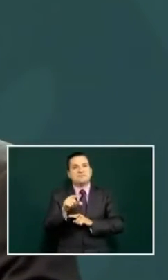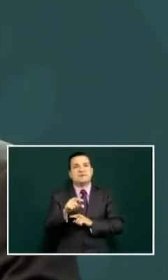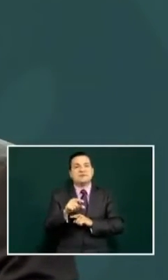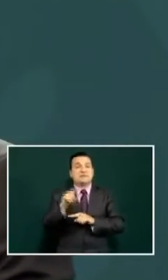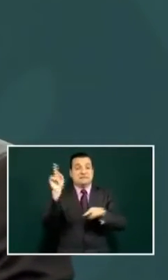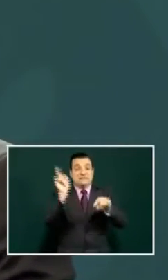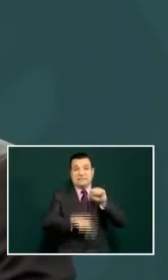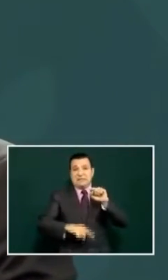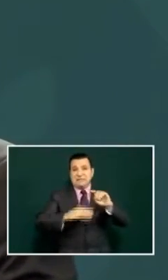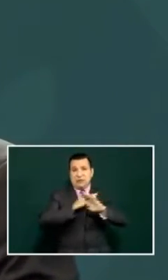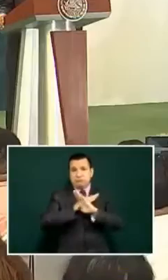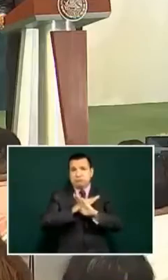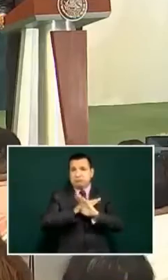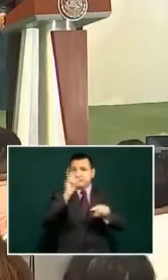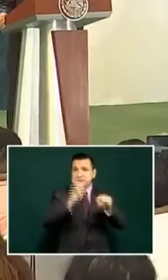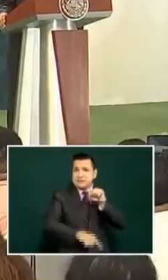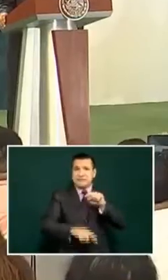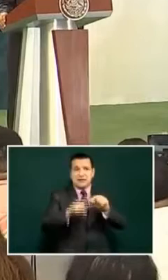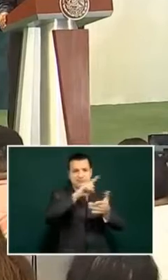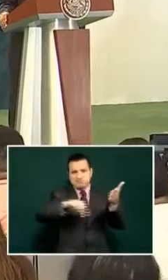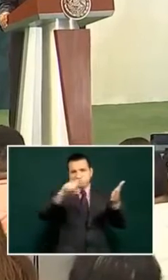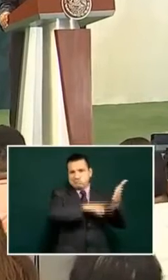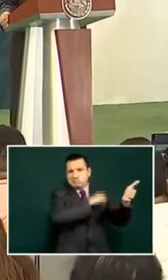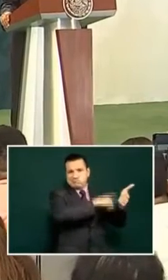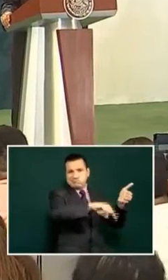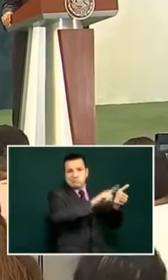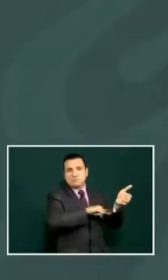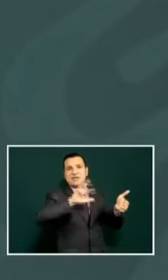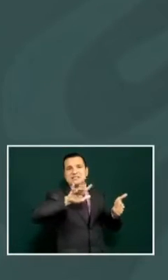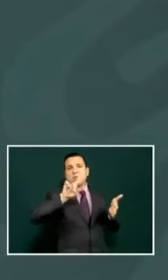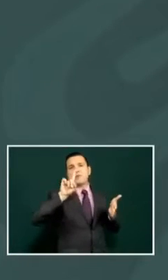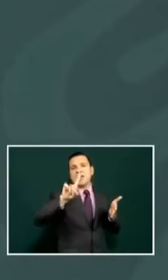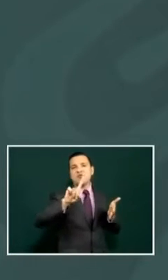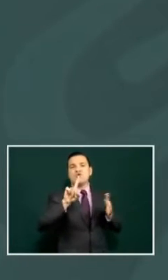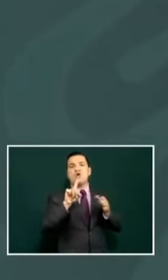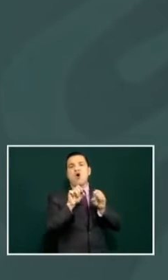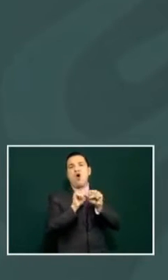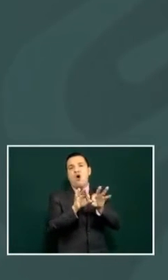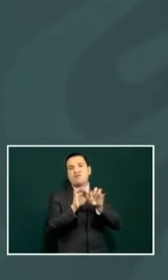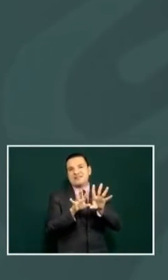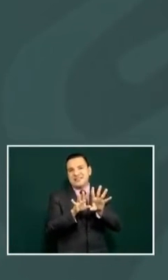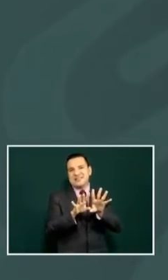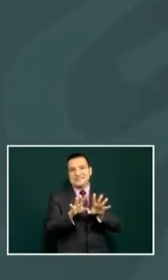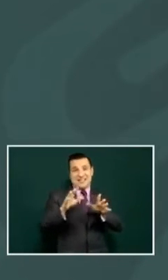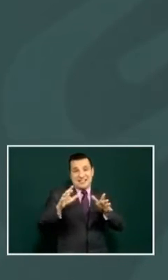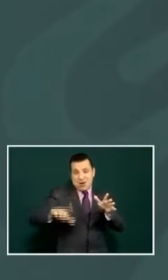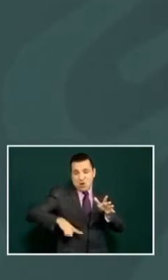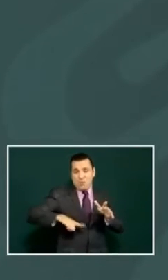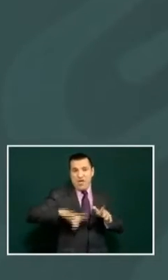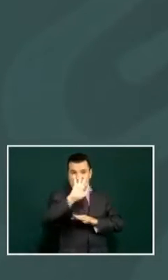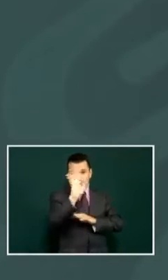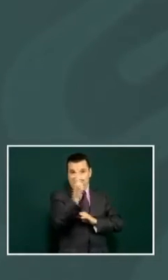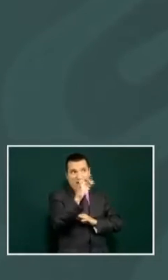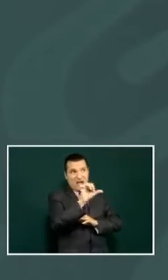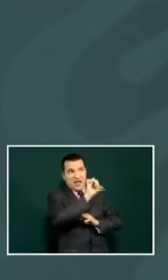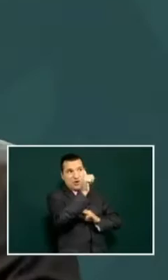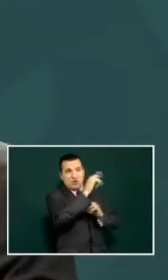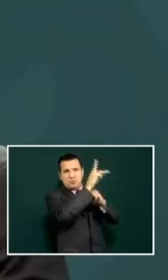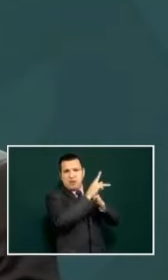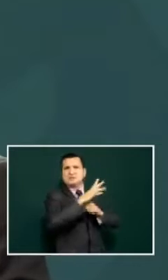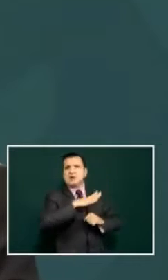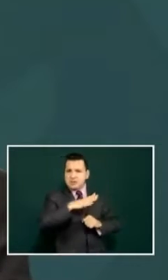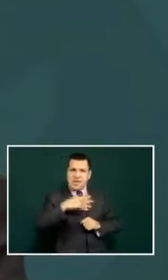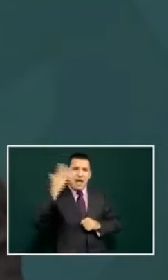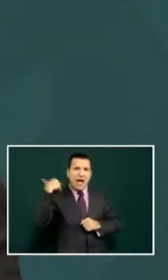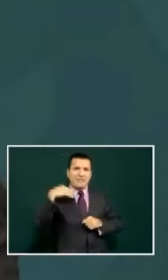by canceling the 51 offices of the federal government in the foreign countries